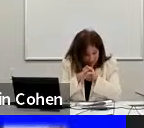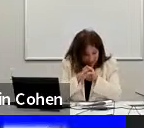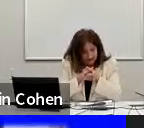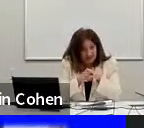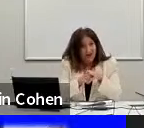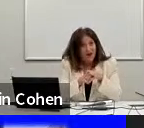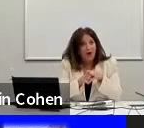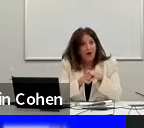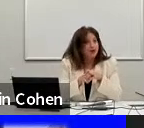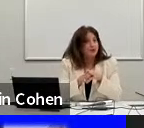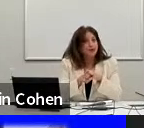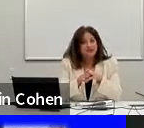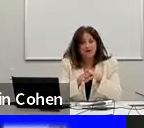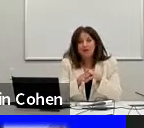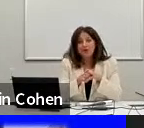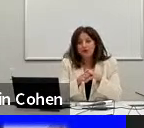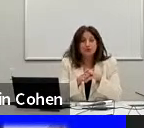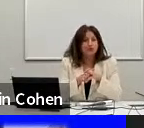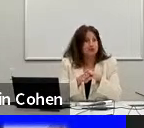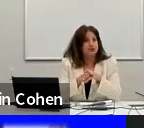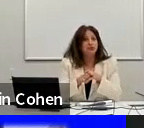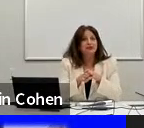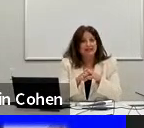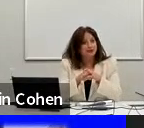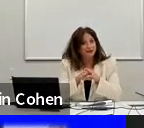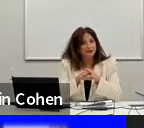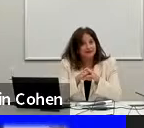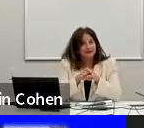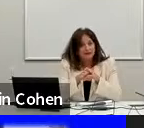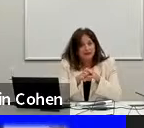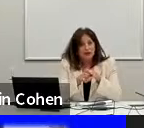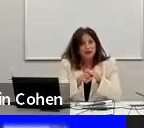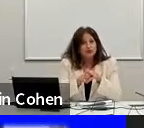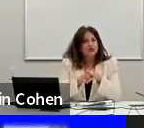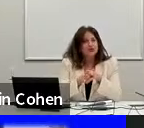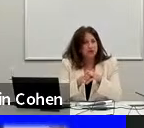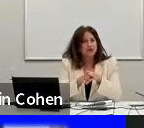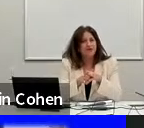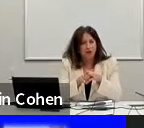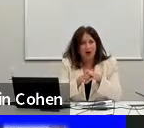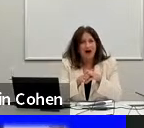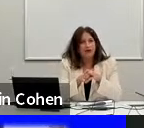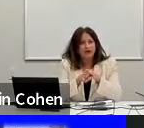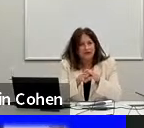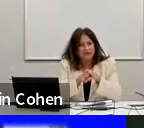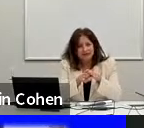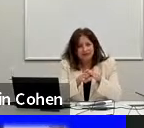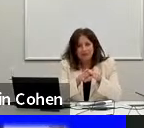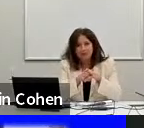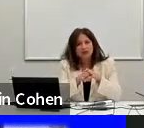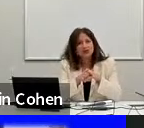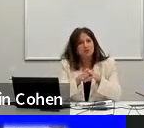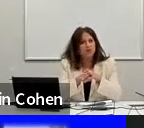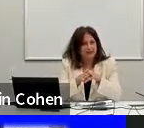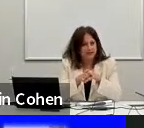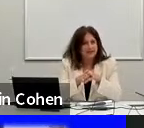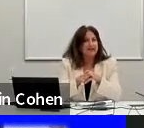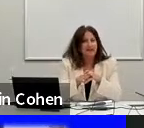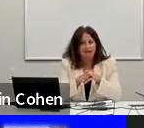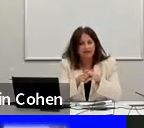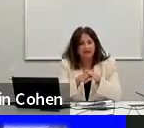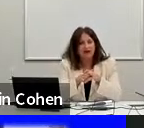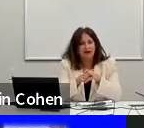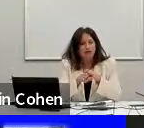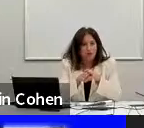people? Are you someone who's a true leader? Those are sort of the qualities that are much more